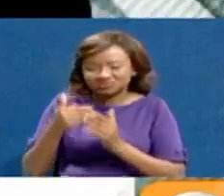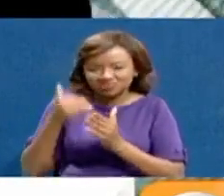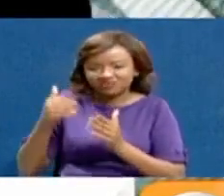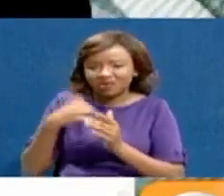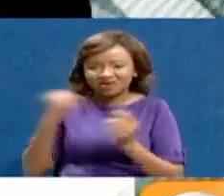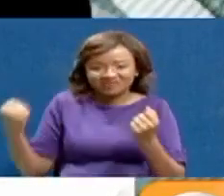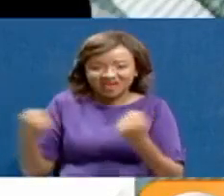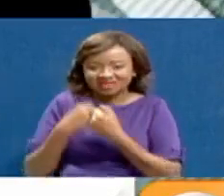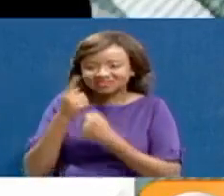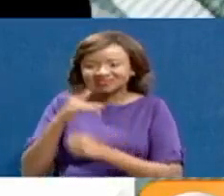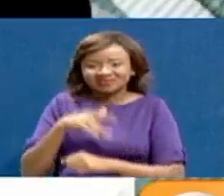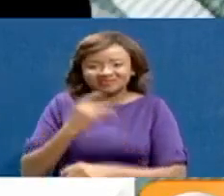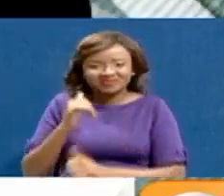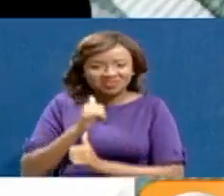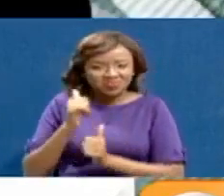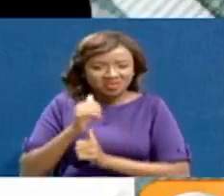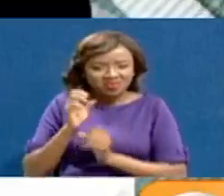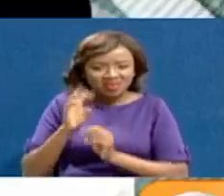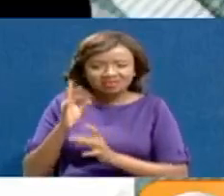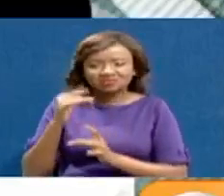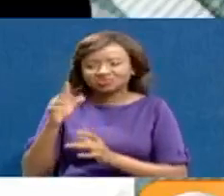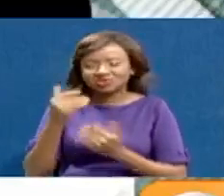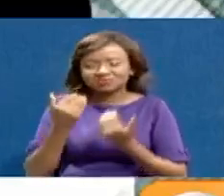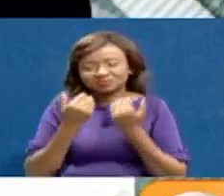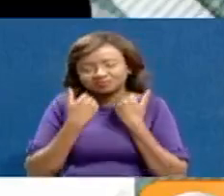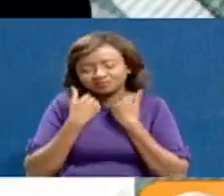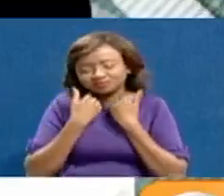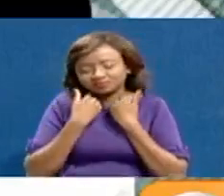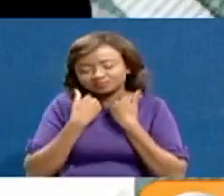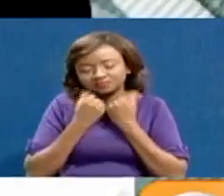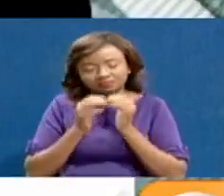he was not feeling well, so he was just sleeping in the house.